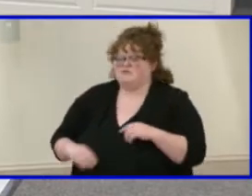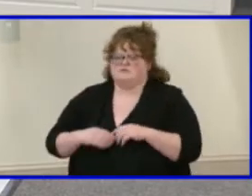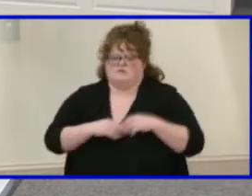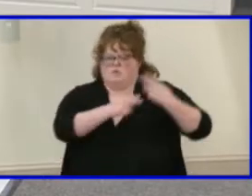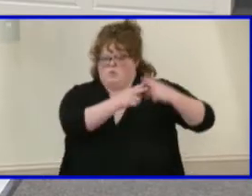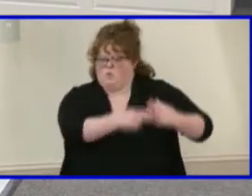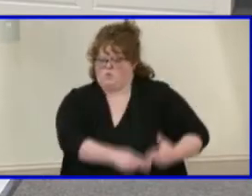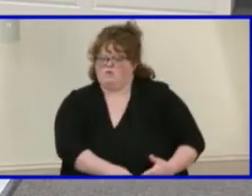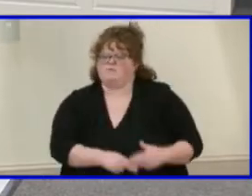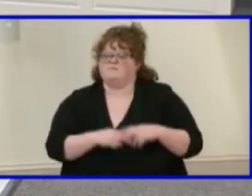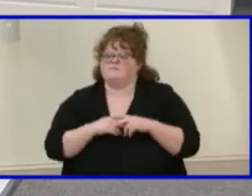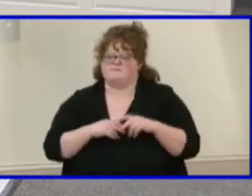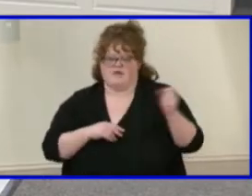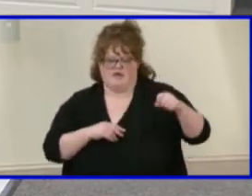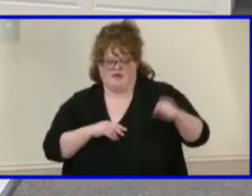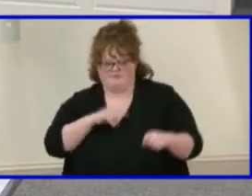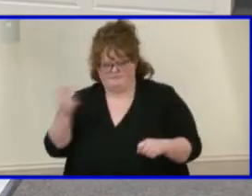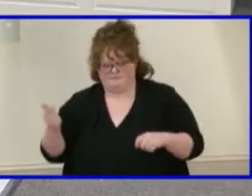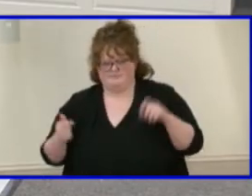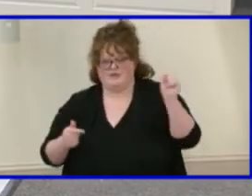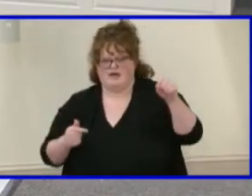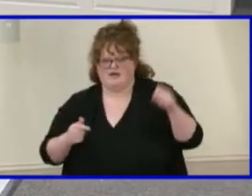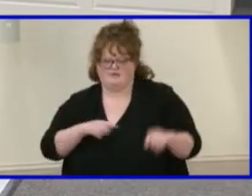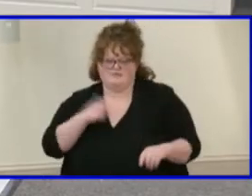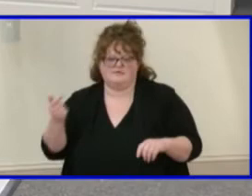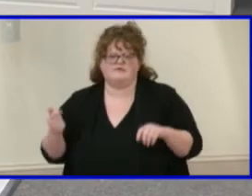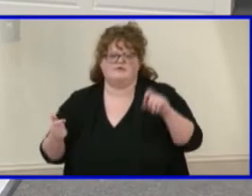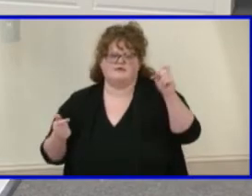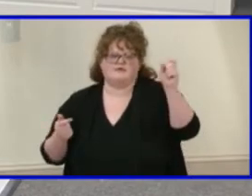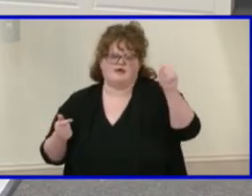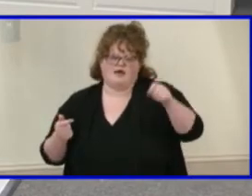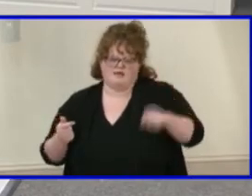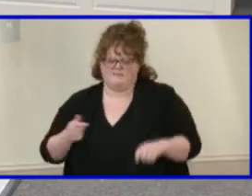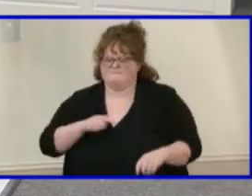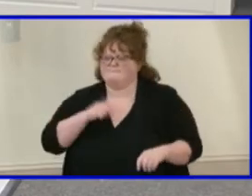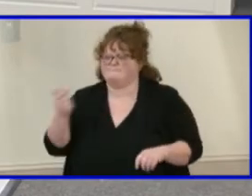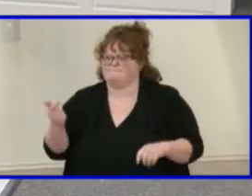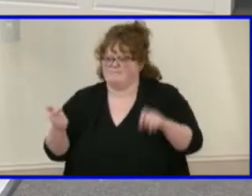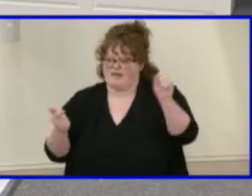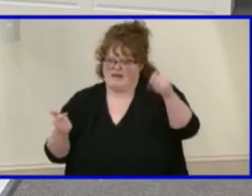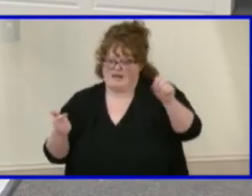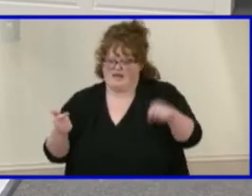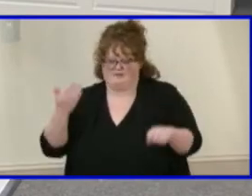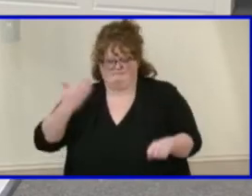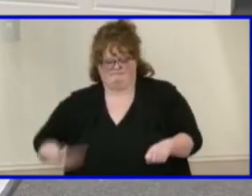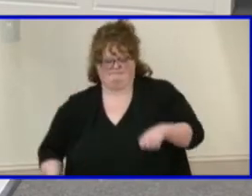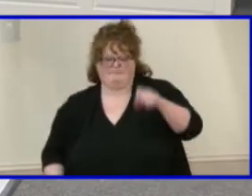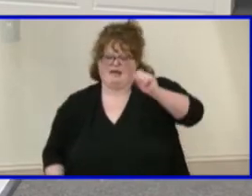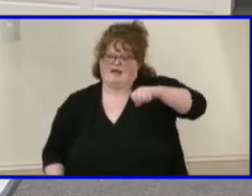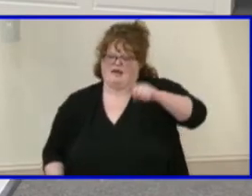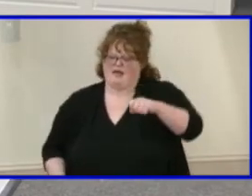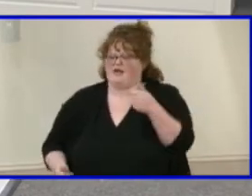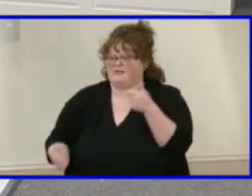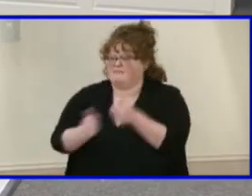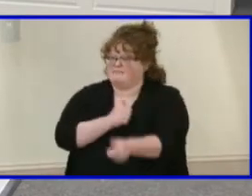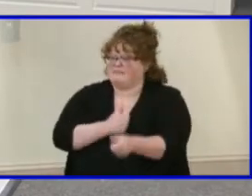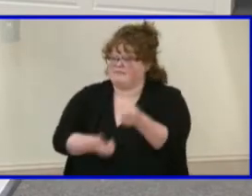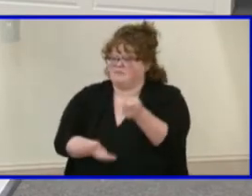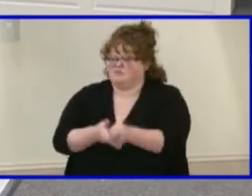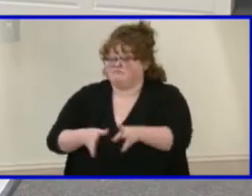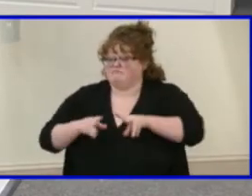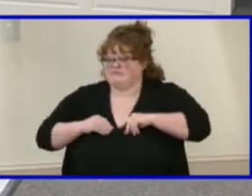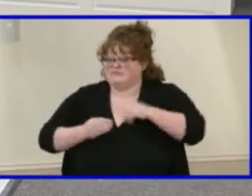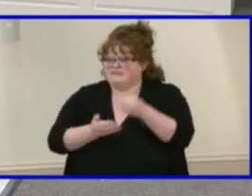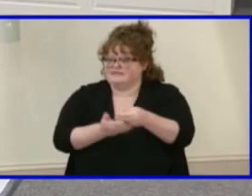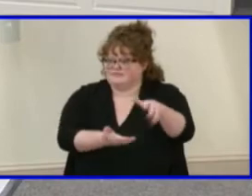Roll call vote. Ms. Atkins. Aye. Aye. Ms. Ogburn. Aye. Ms. Shea. Aye. And I vote aye. As have it, the grant funding